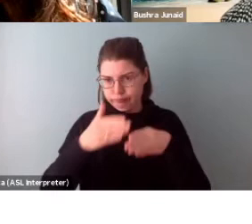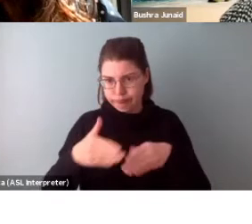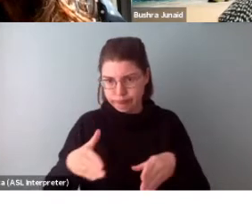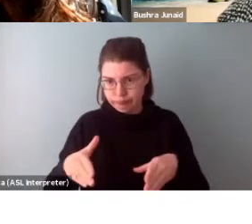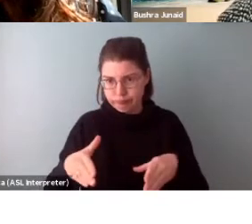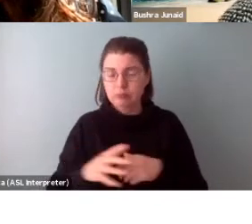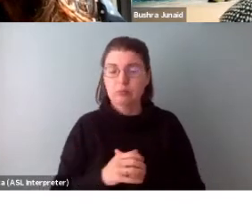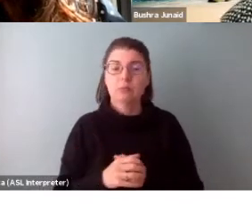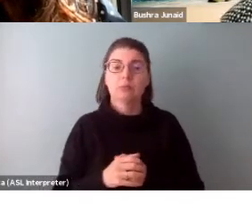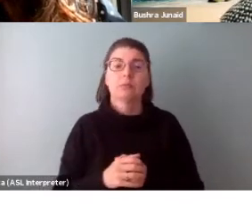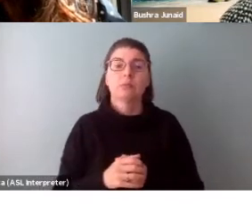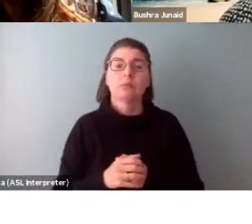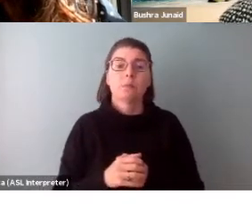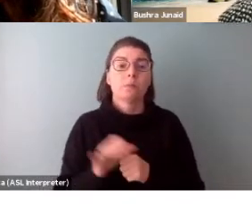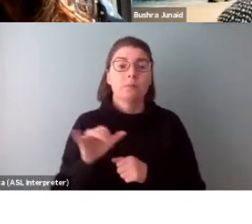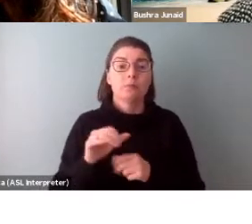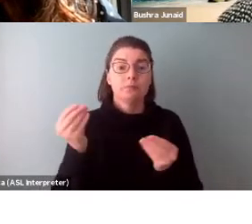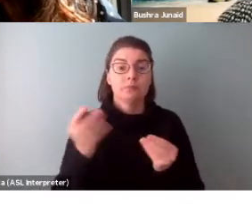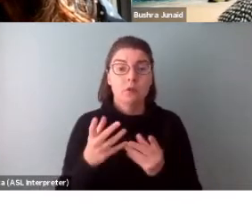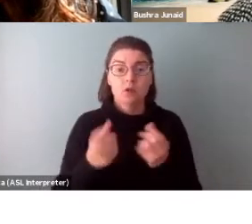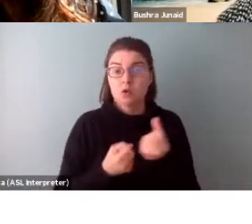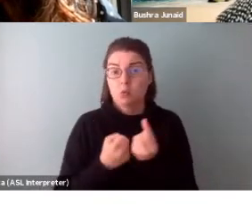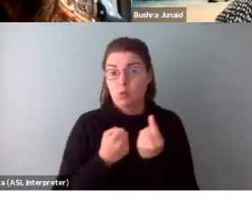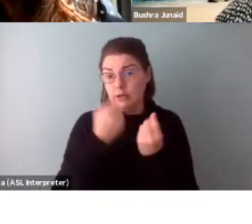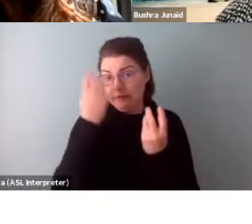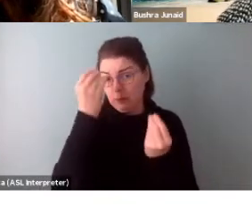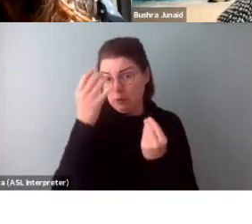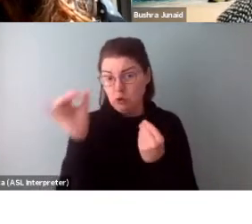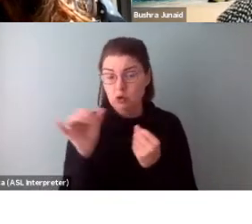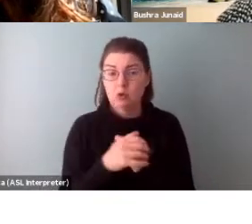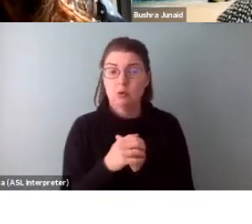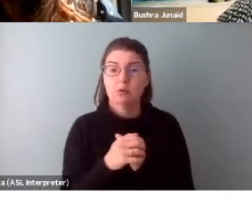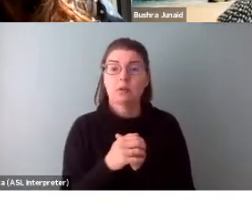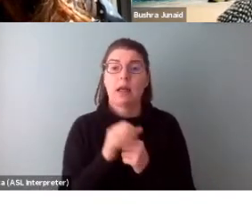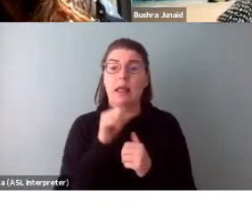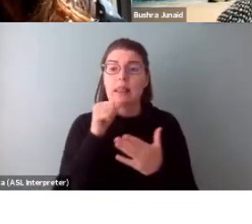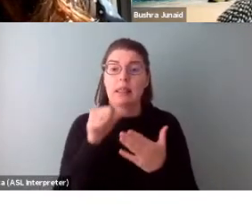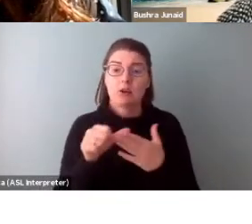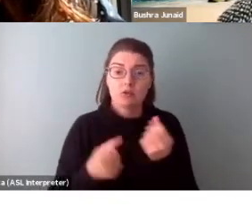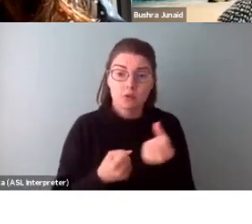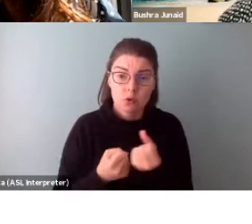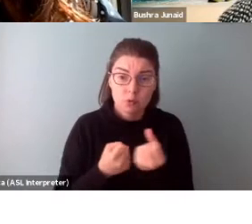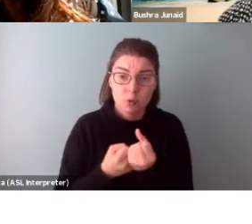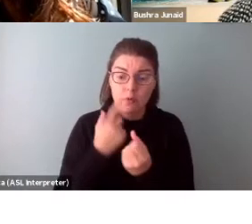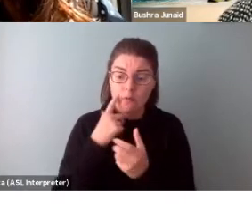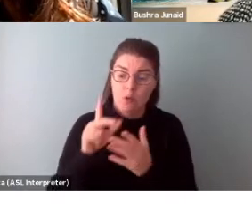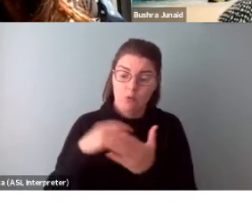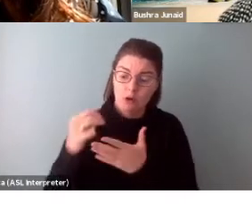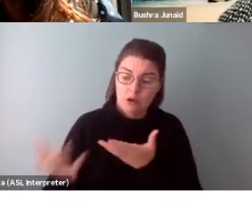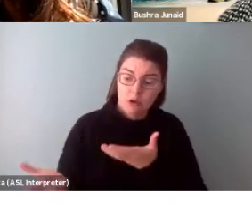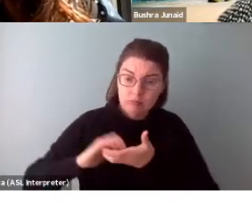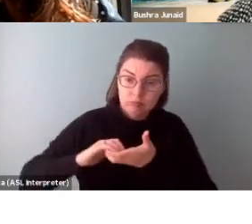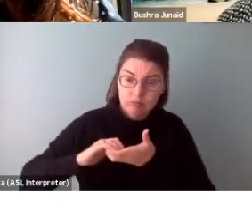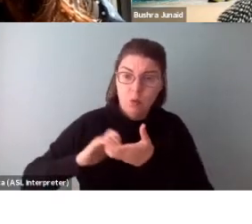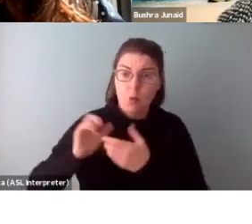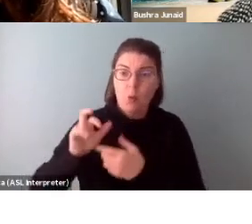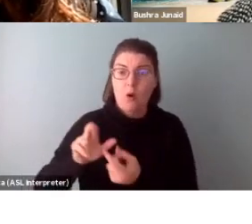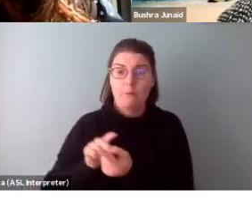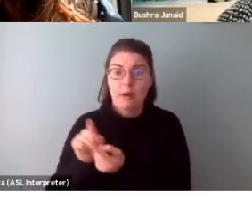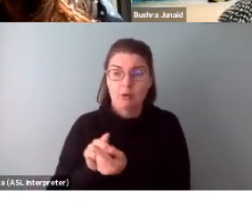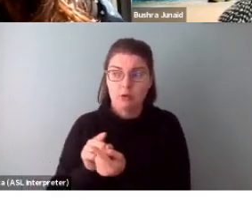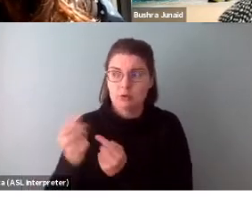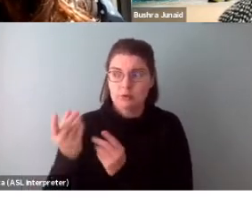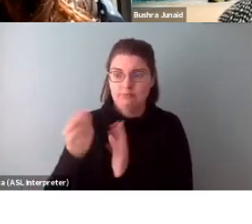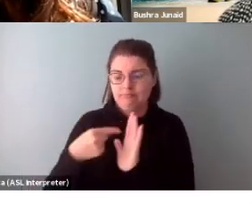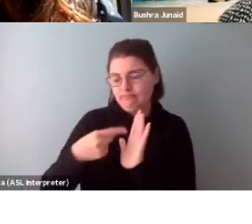You're also going to want to provide support materials. You provide letters of support from project collaborators or mentors outlining their